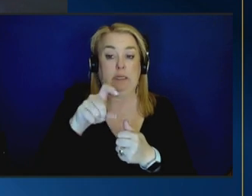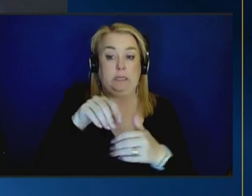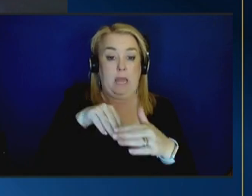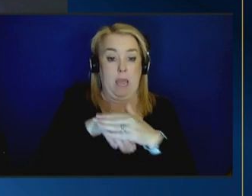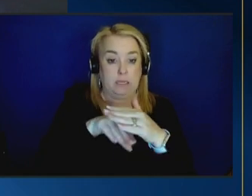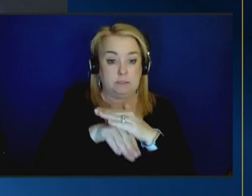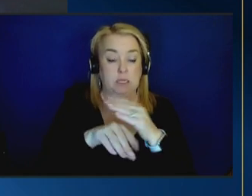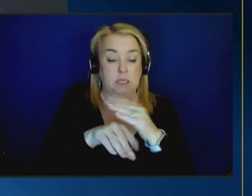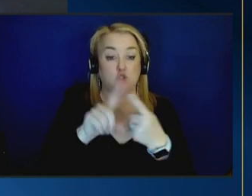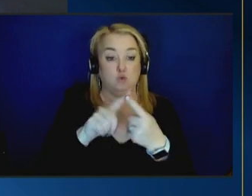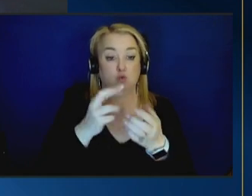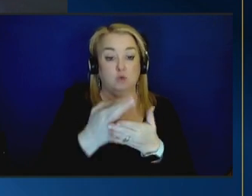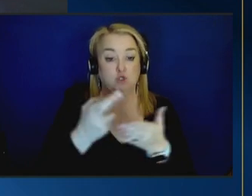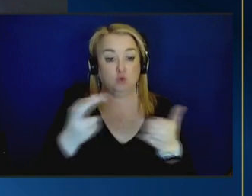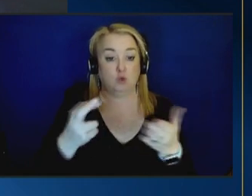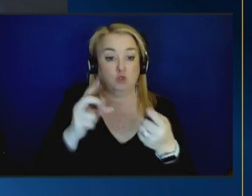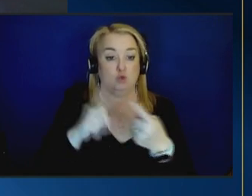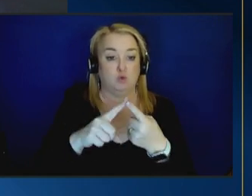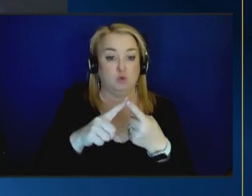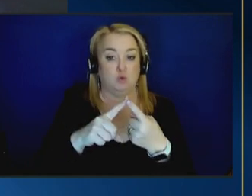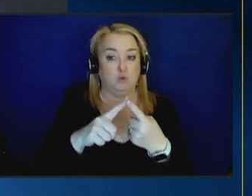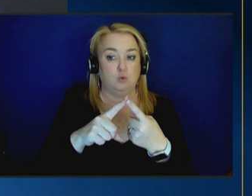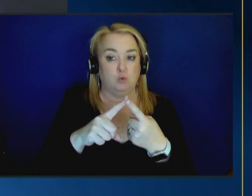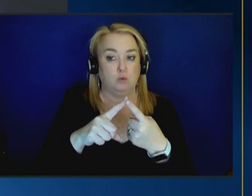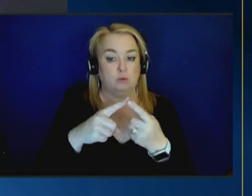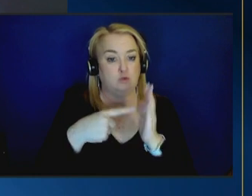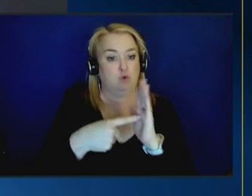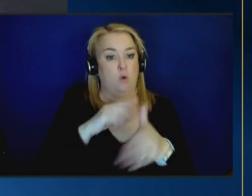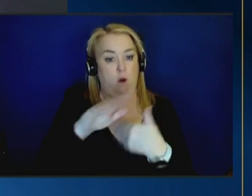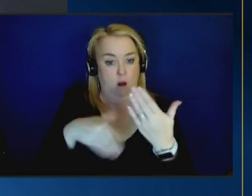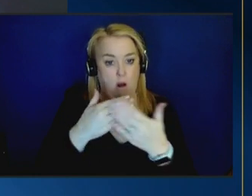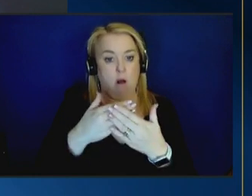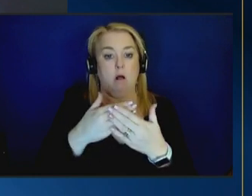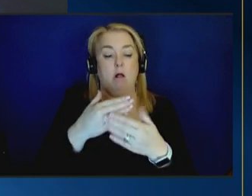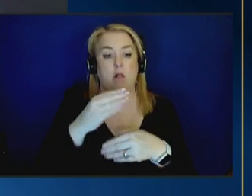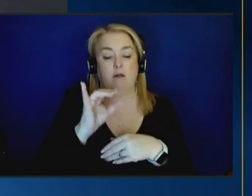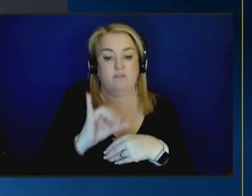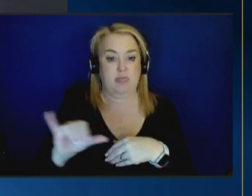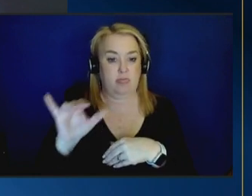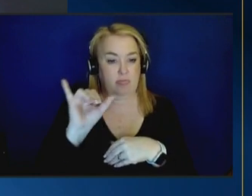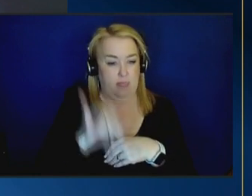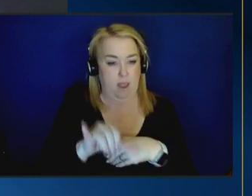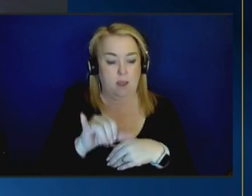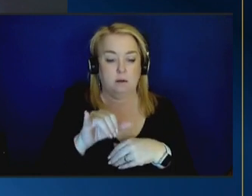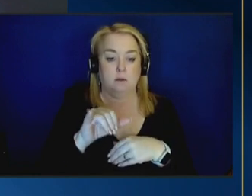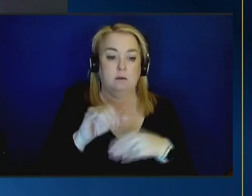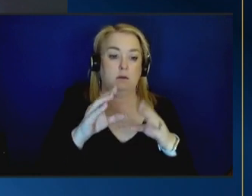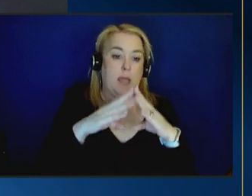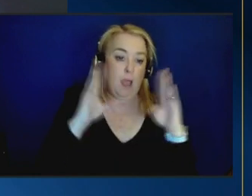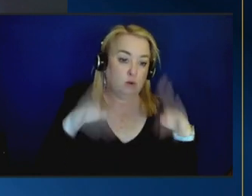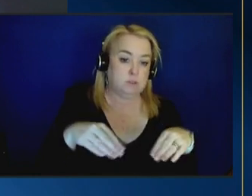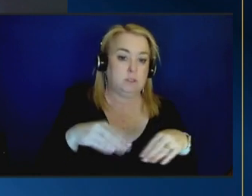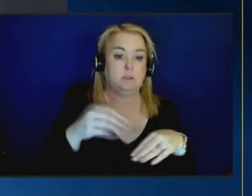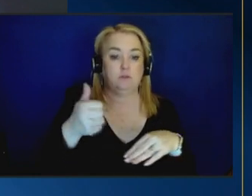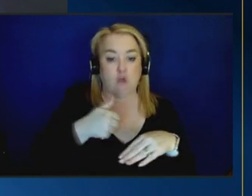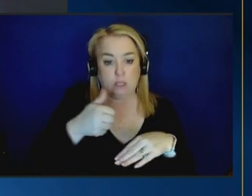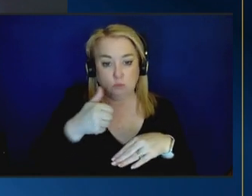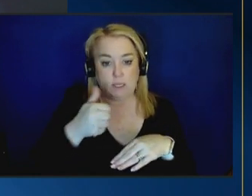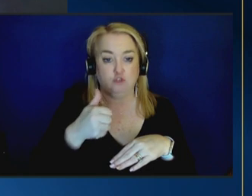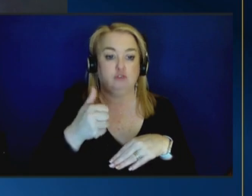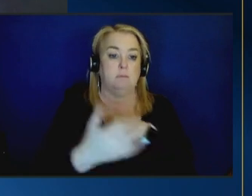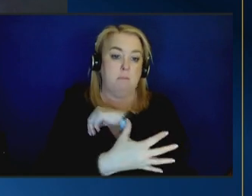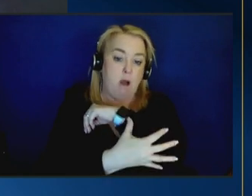that address all of those social determinants of health we know that poverty housing transportation all of that affects the way